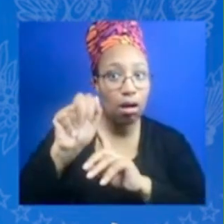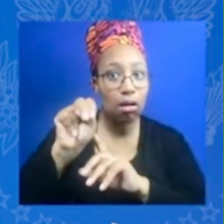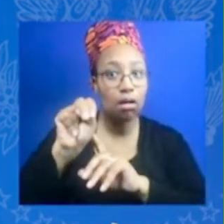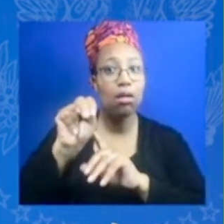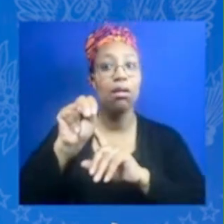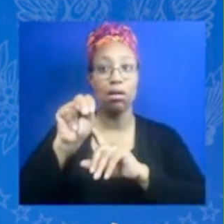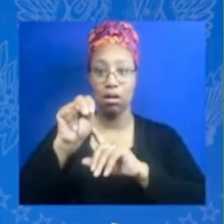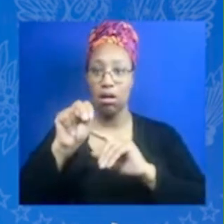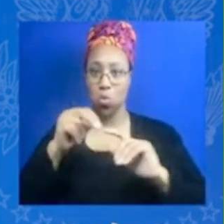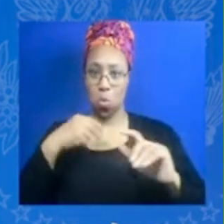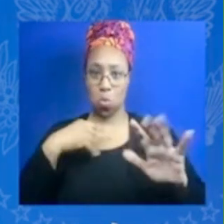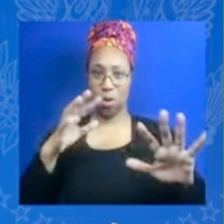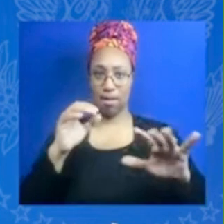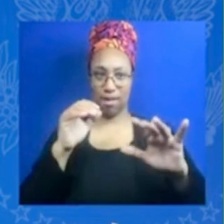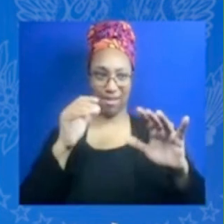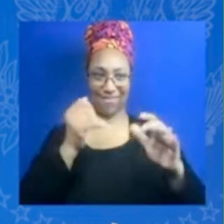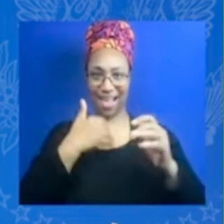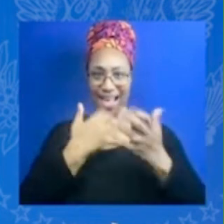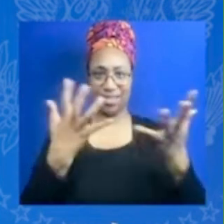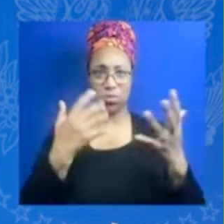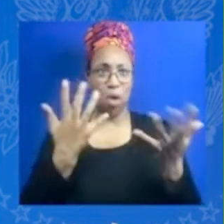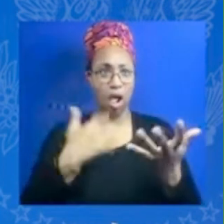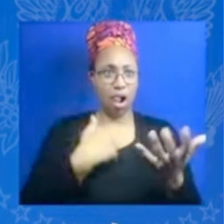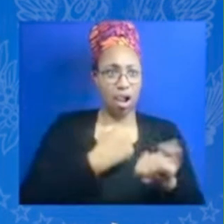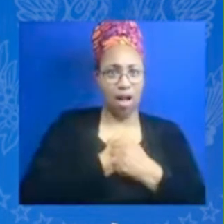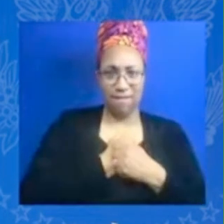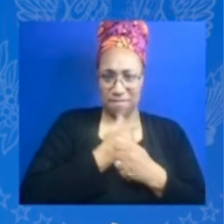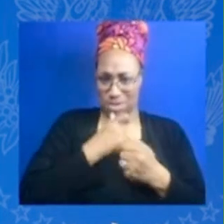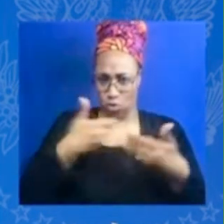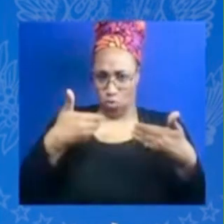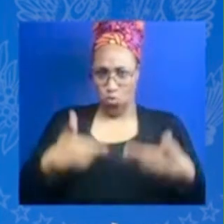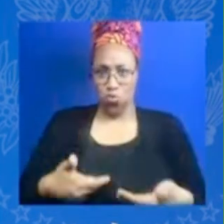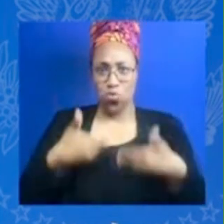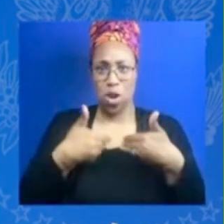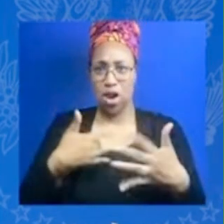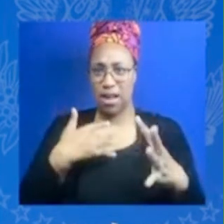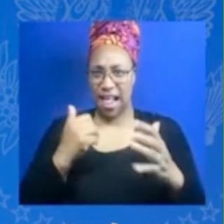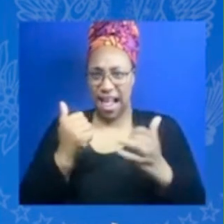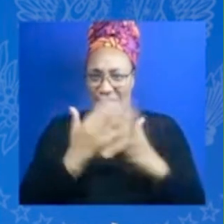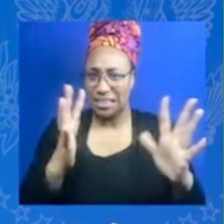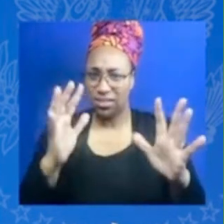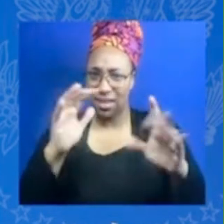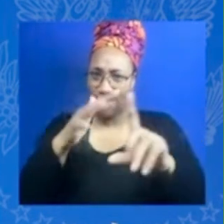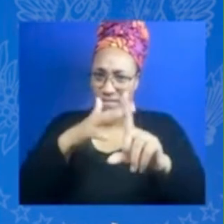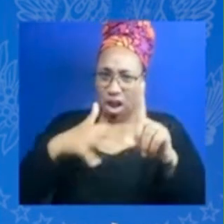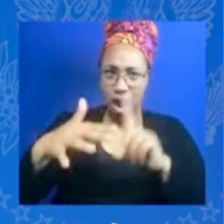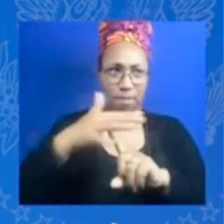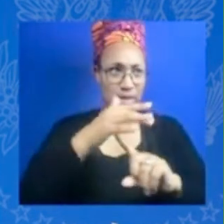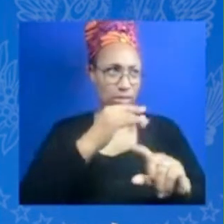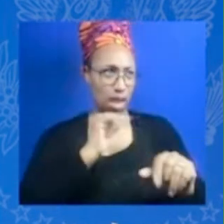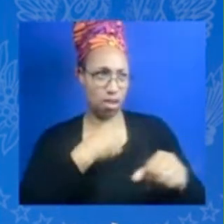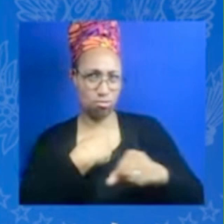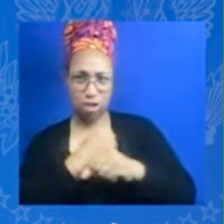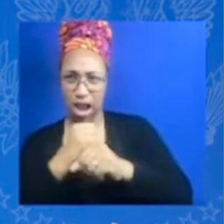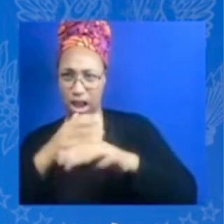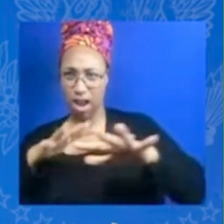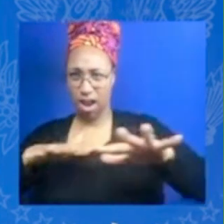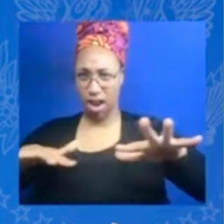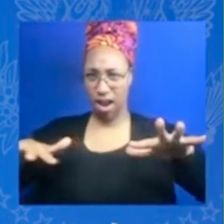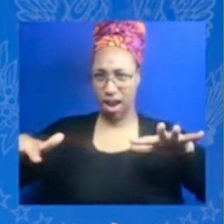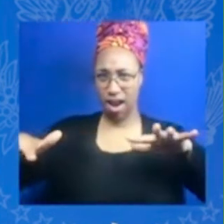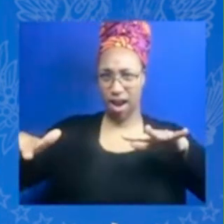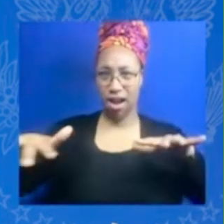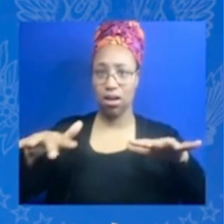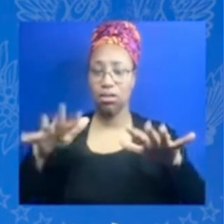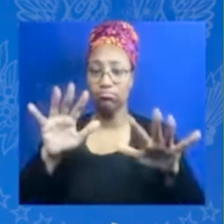i i definitely want to hear the answer from each of you on this so melissa